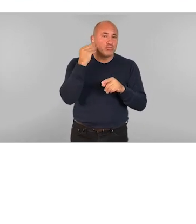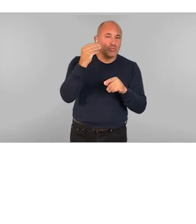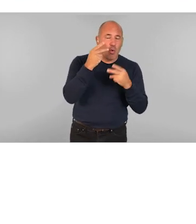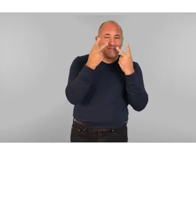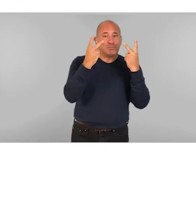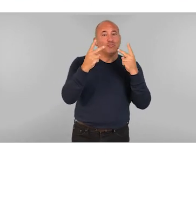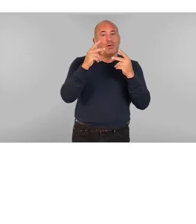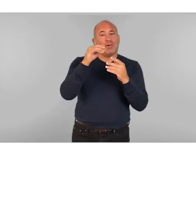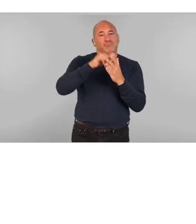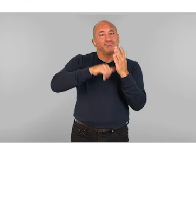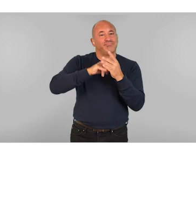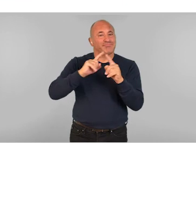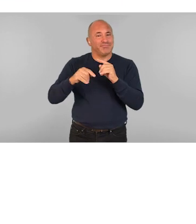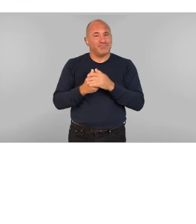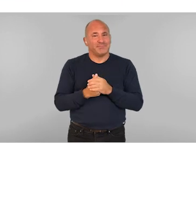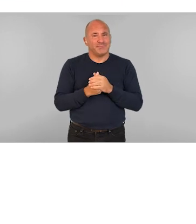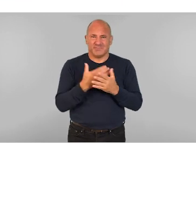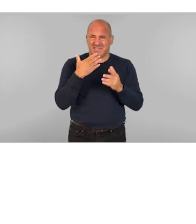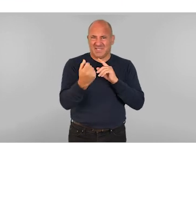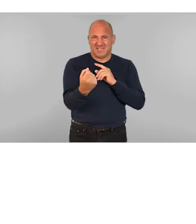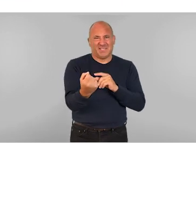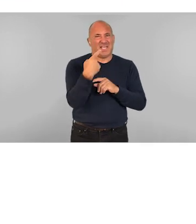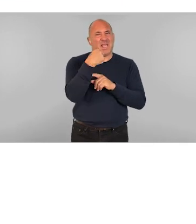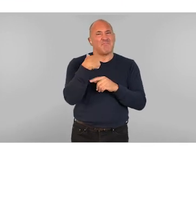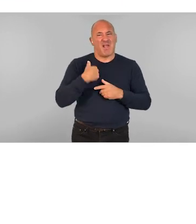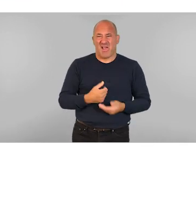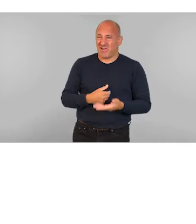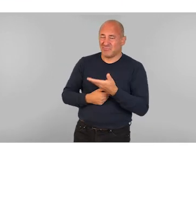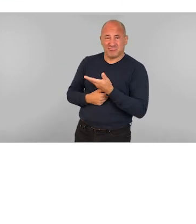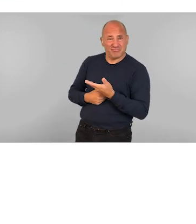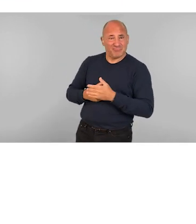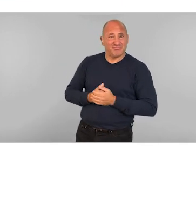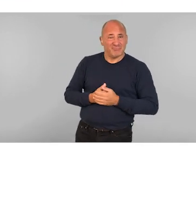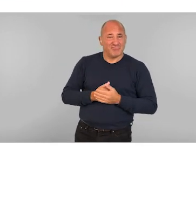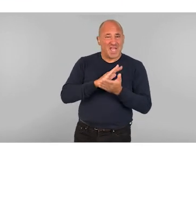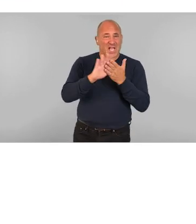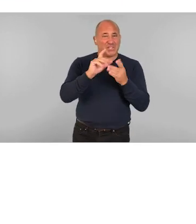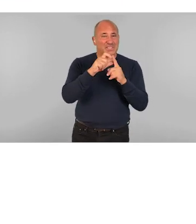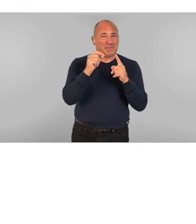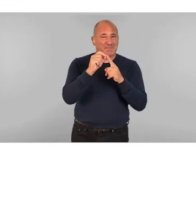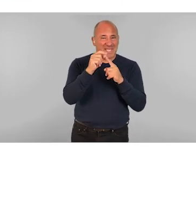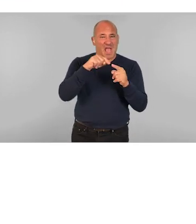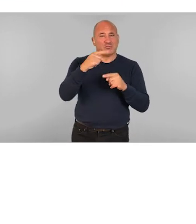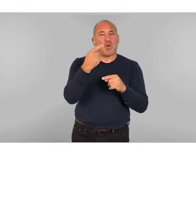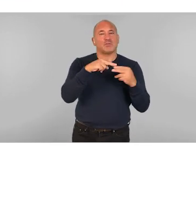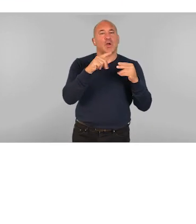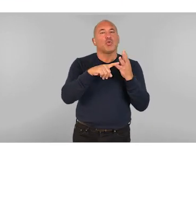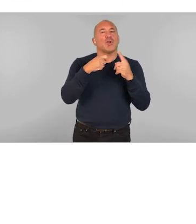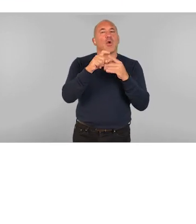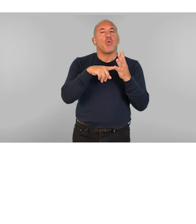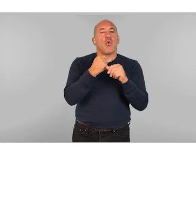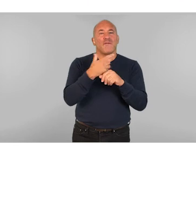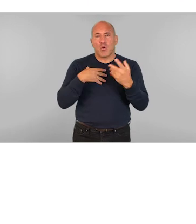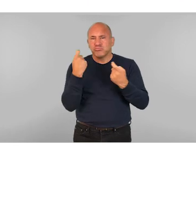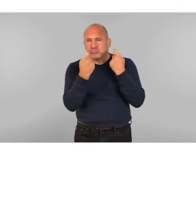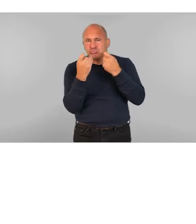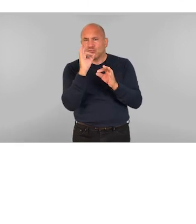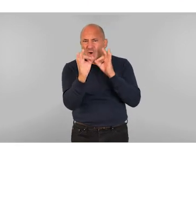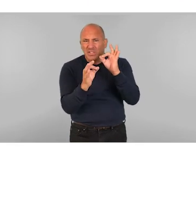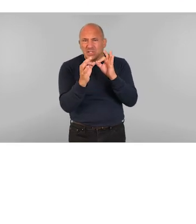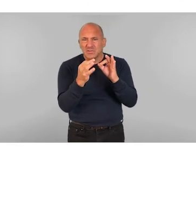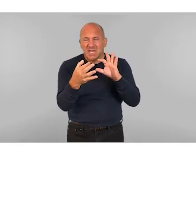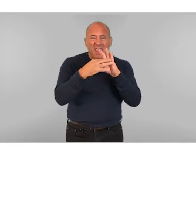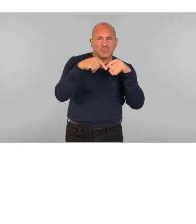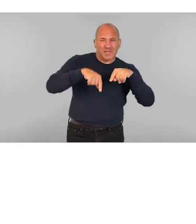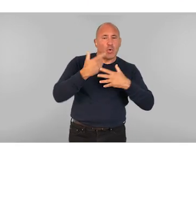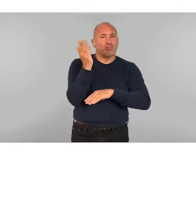-visual formats. Please feel free to email us at hdp at onelanceuk.org if you have any questions about our wider Considering